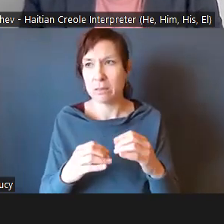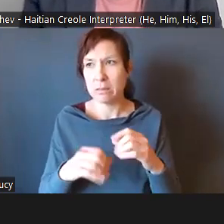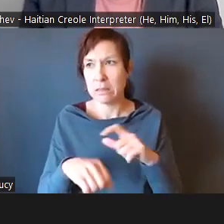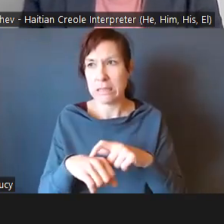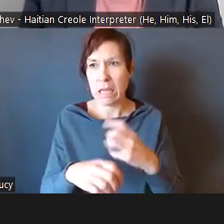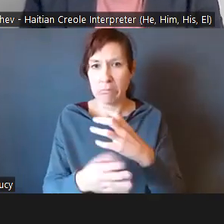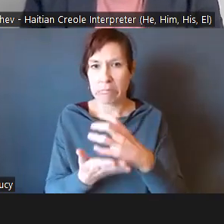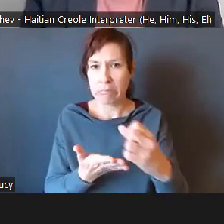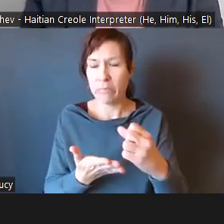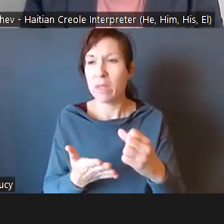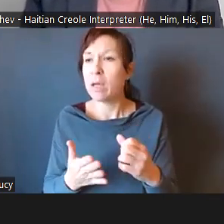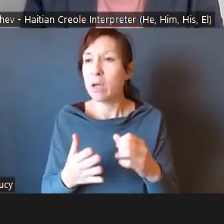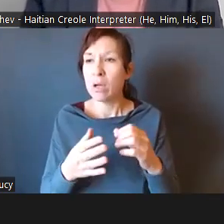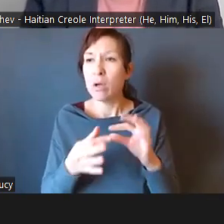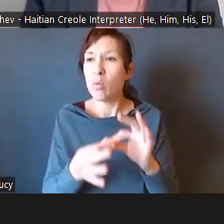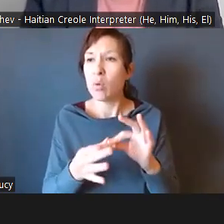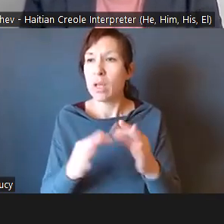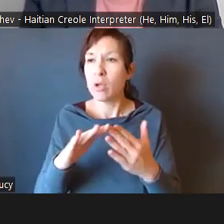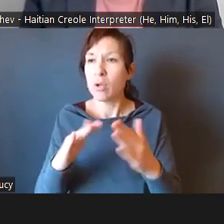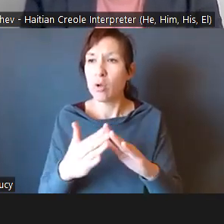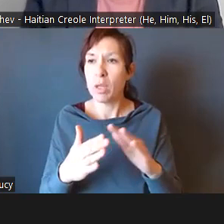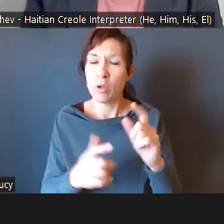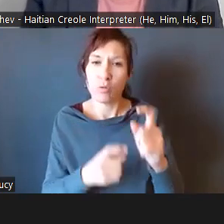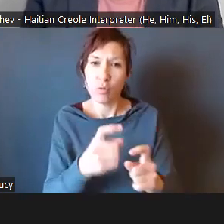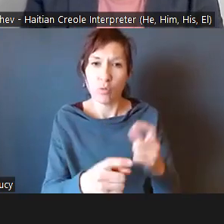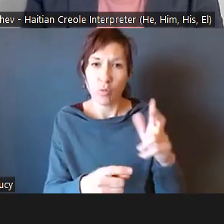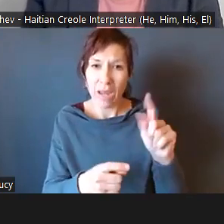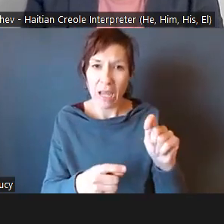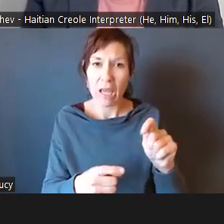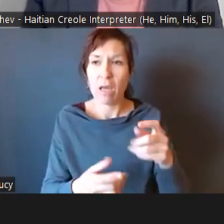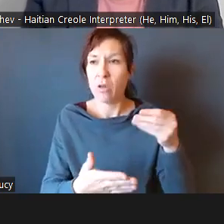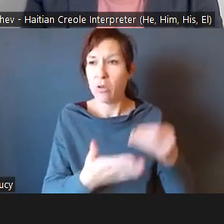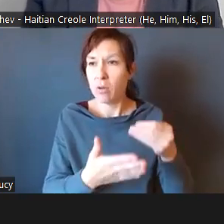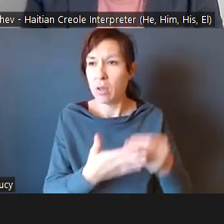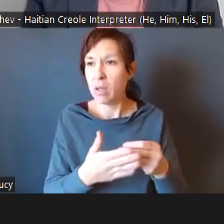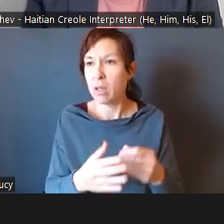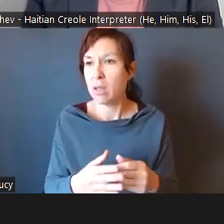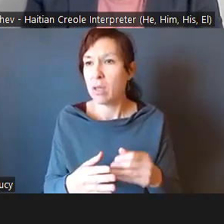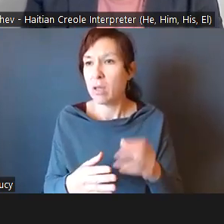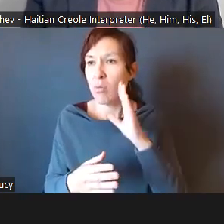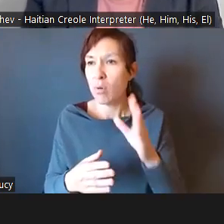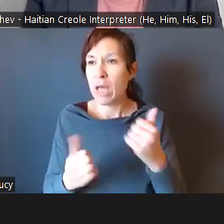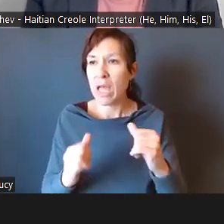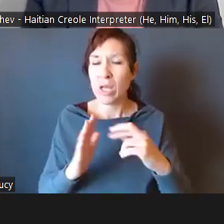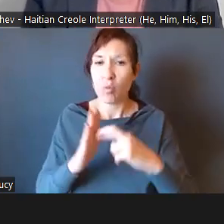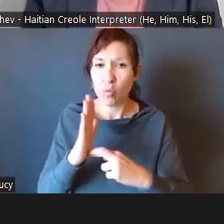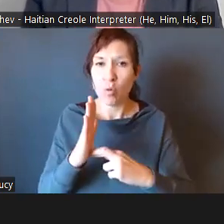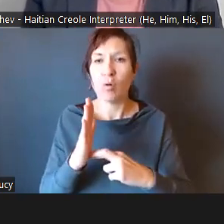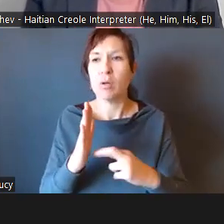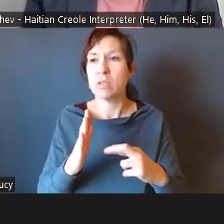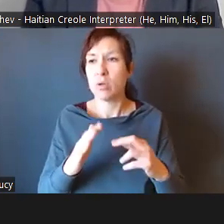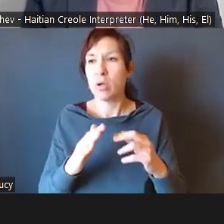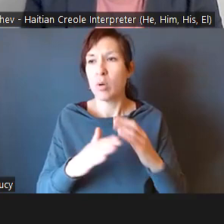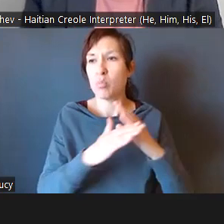grants slash funds, will there be more programs and regulations developed to help prevent activities and businesses that damage